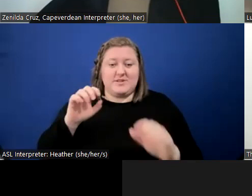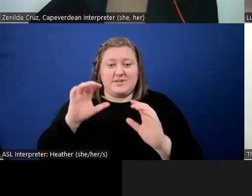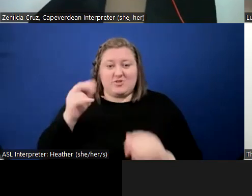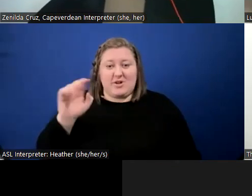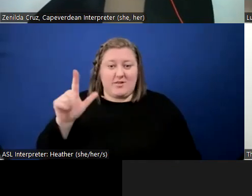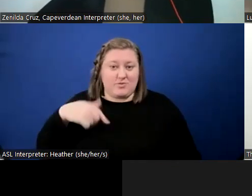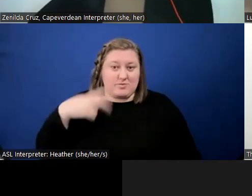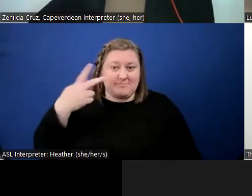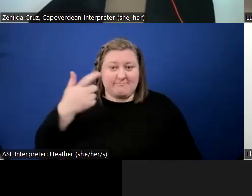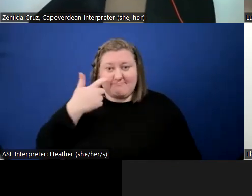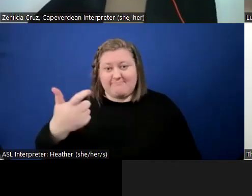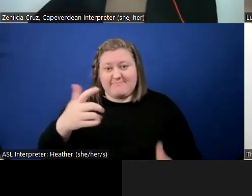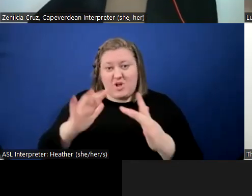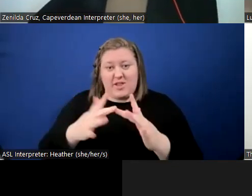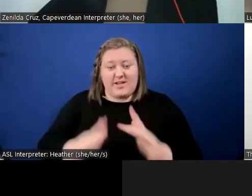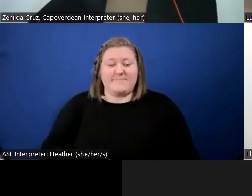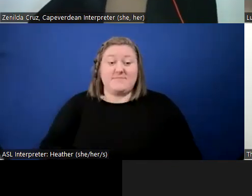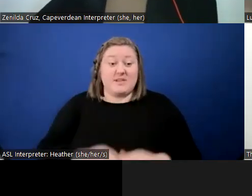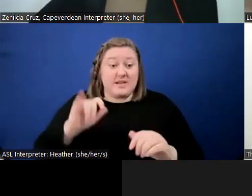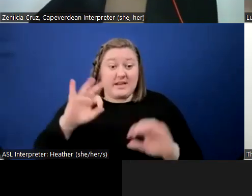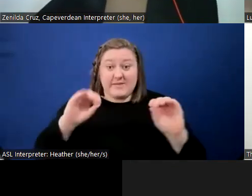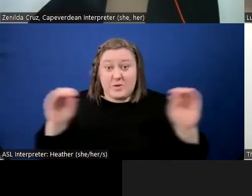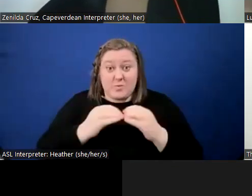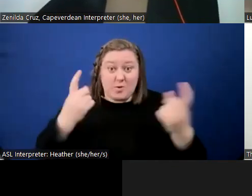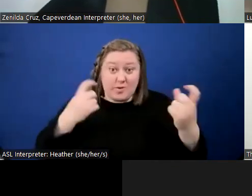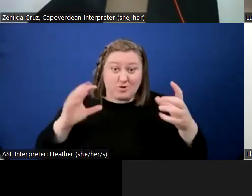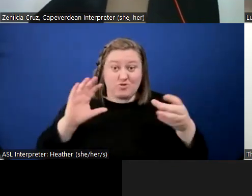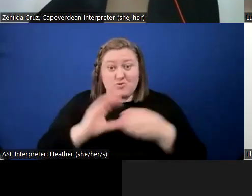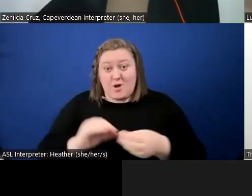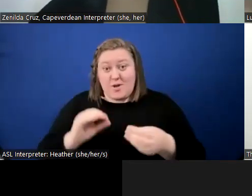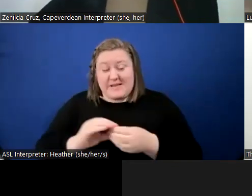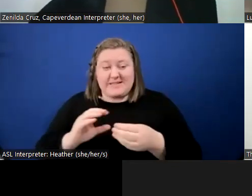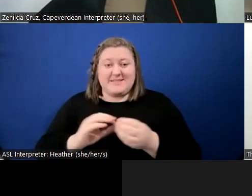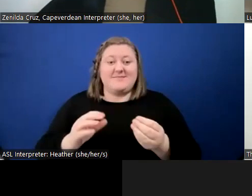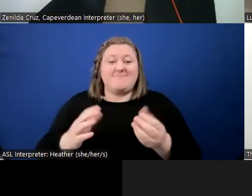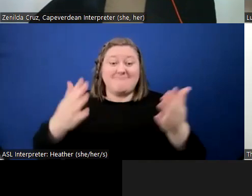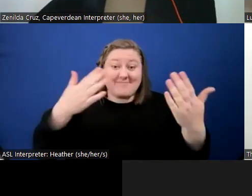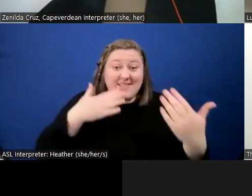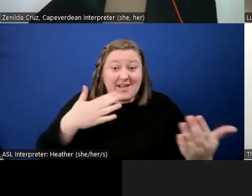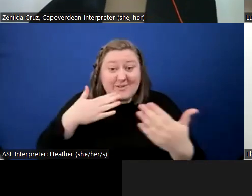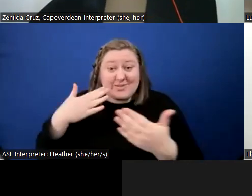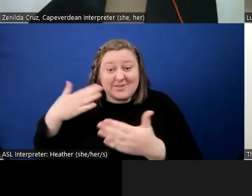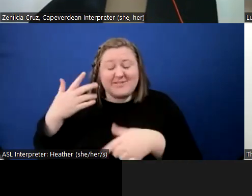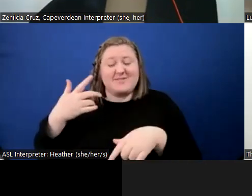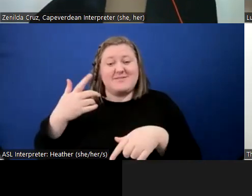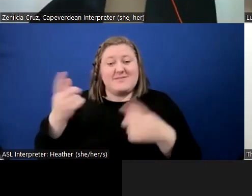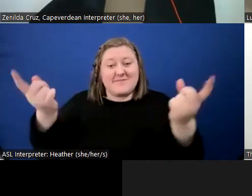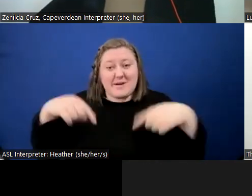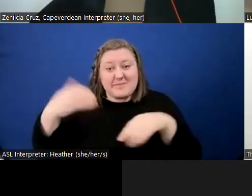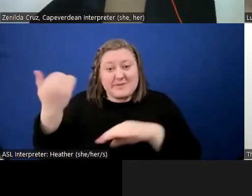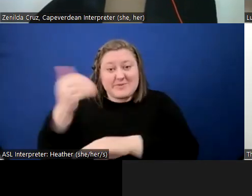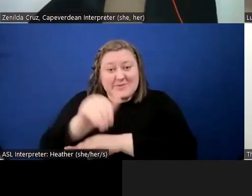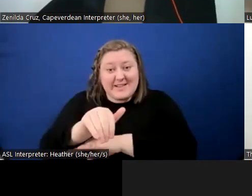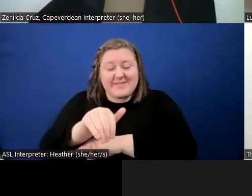So, if there's no more questions or comments, I would like to thank everyone for attending this